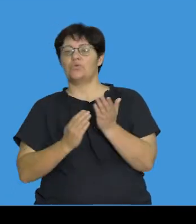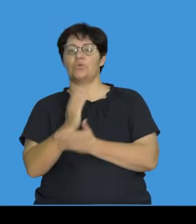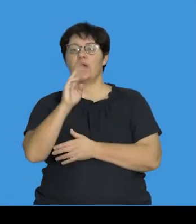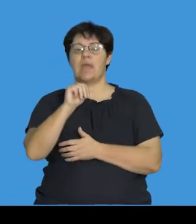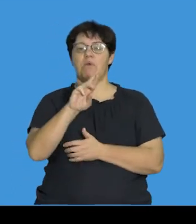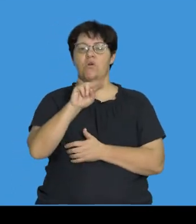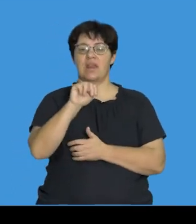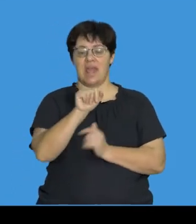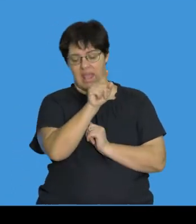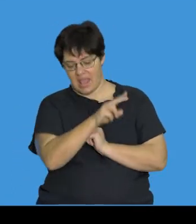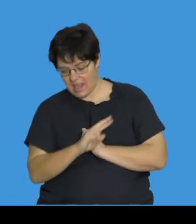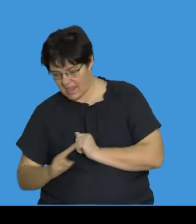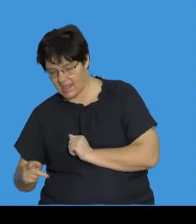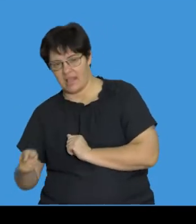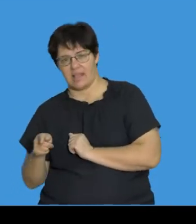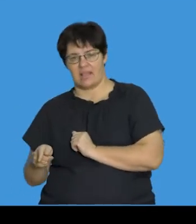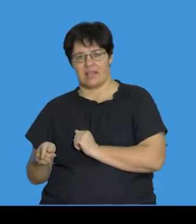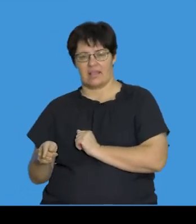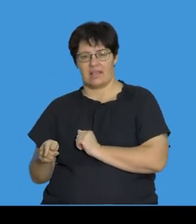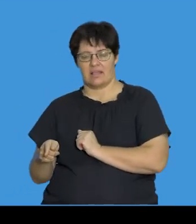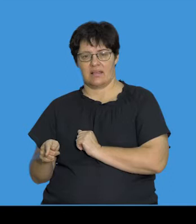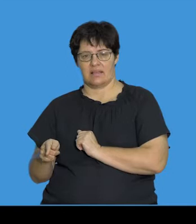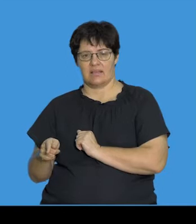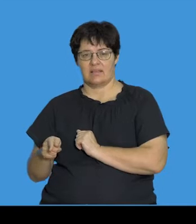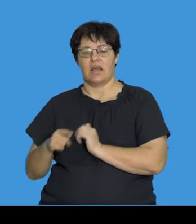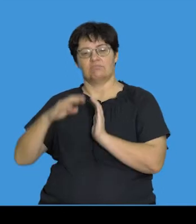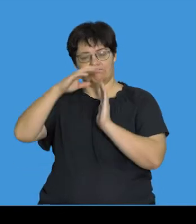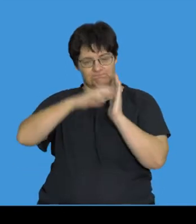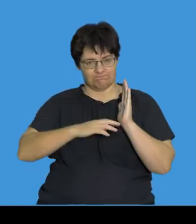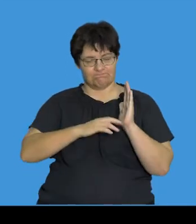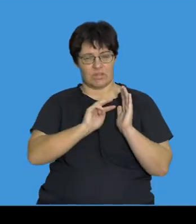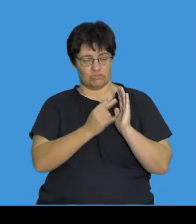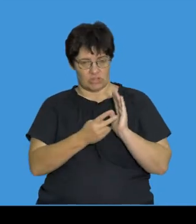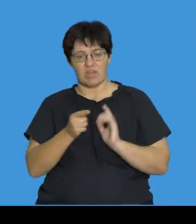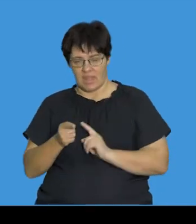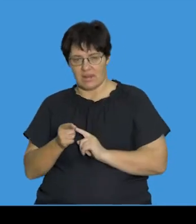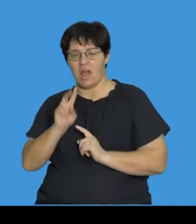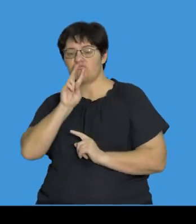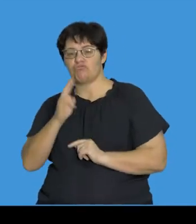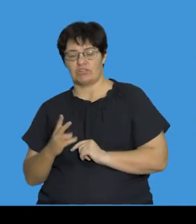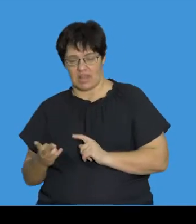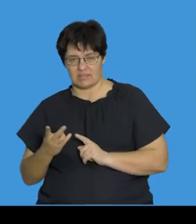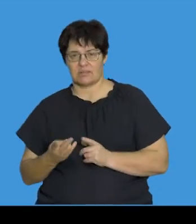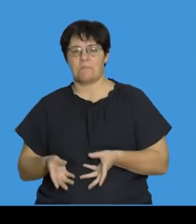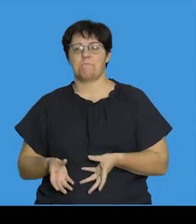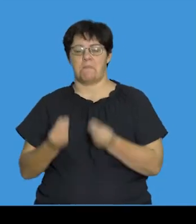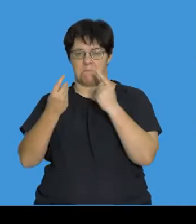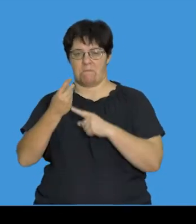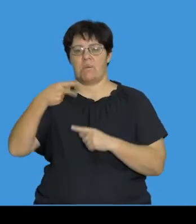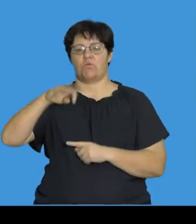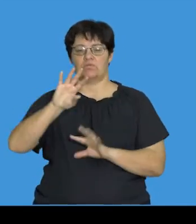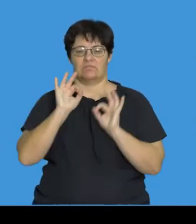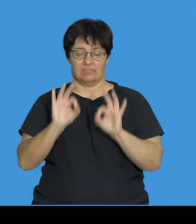mRNA being transcribed and then translated into a protein. However,